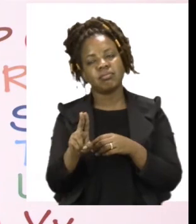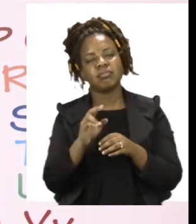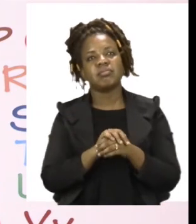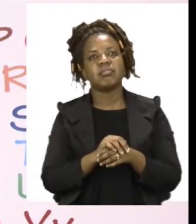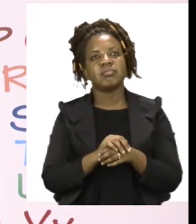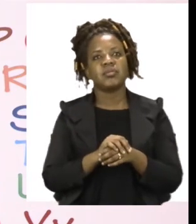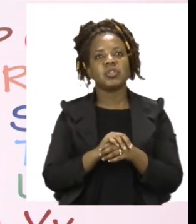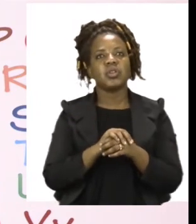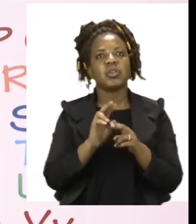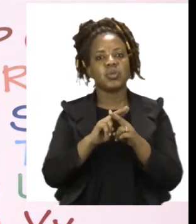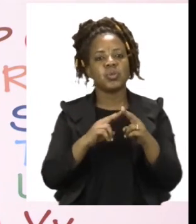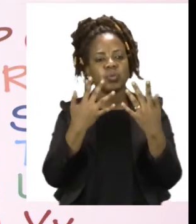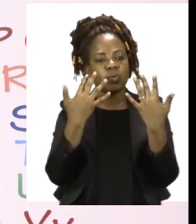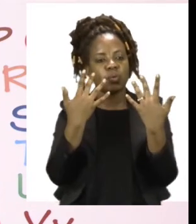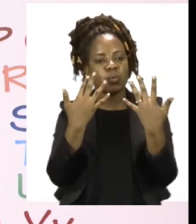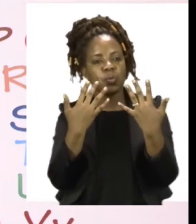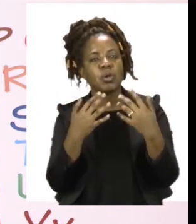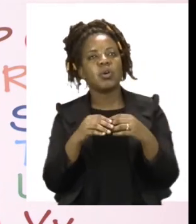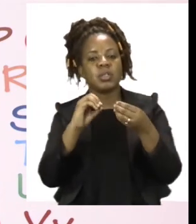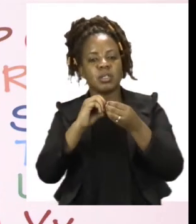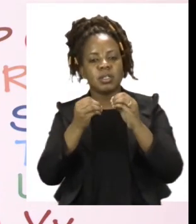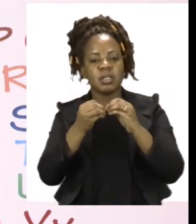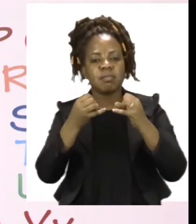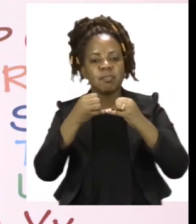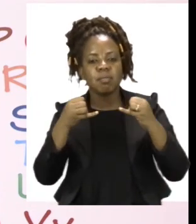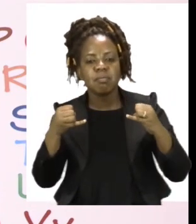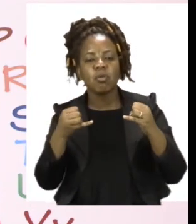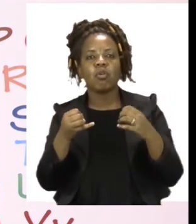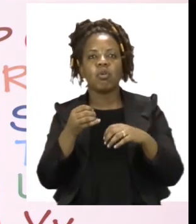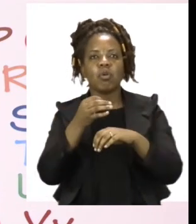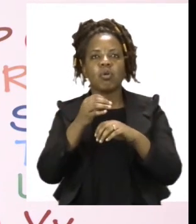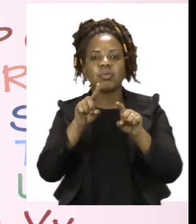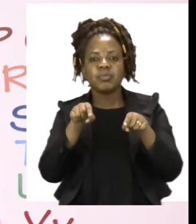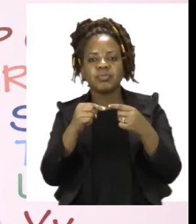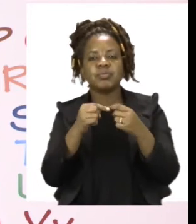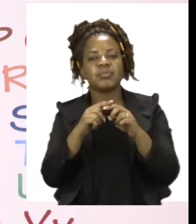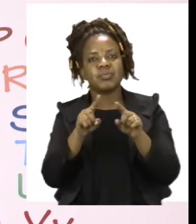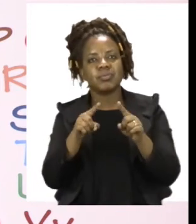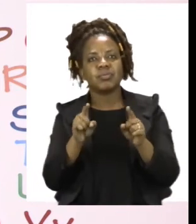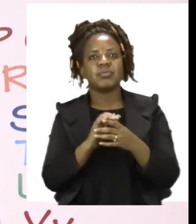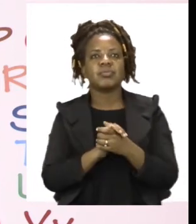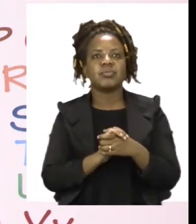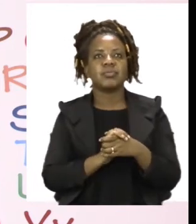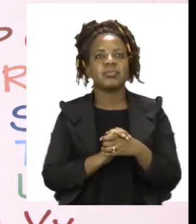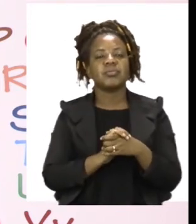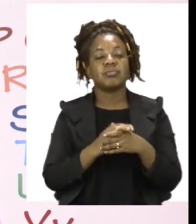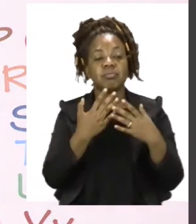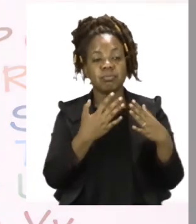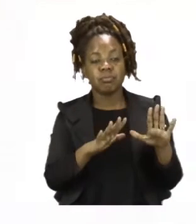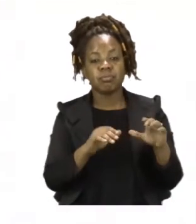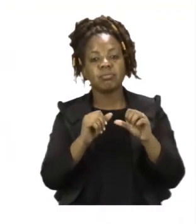or your fingers or your number line and when you're done with that I'd like you to please go to page